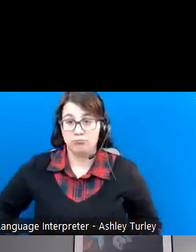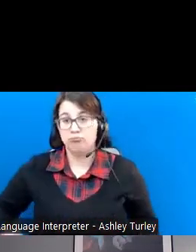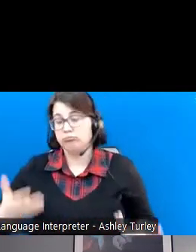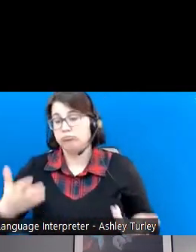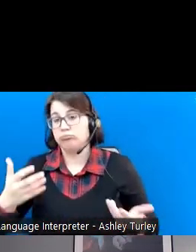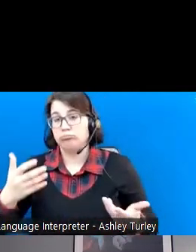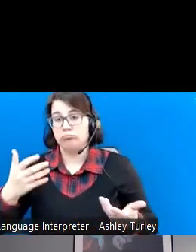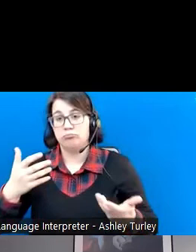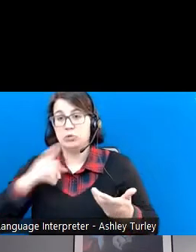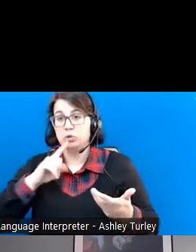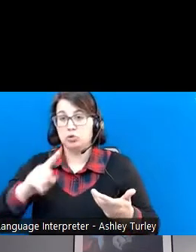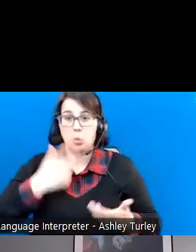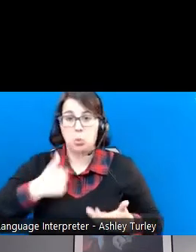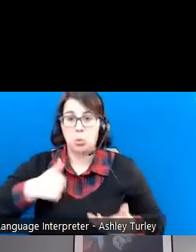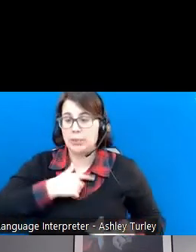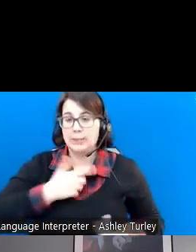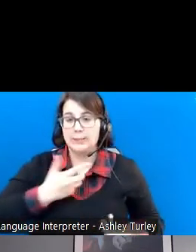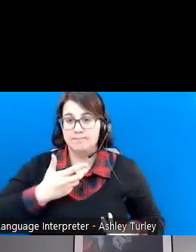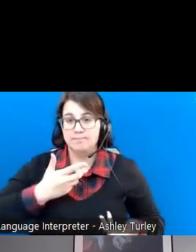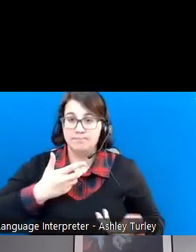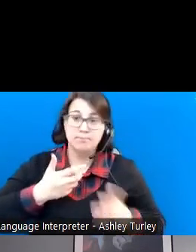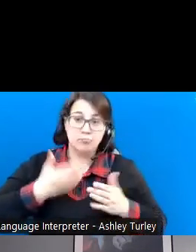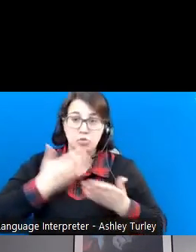presentable before going to work.